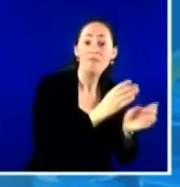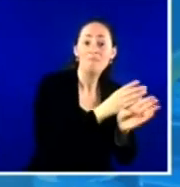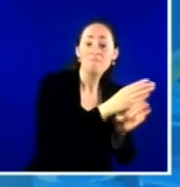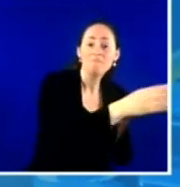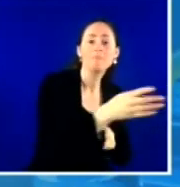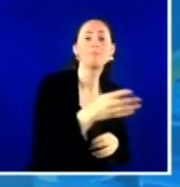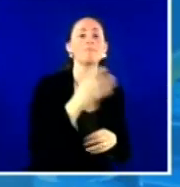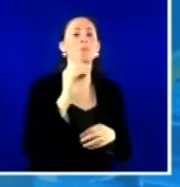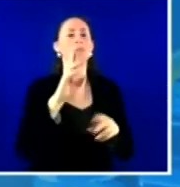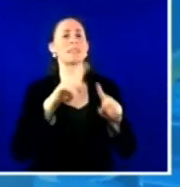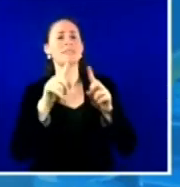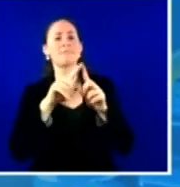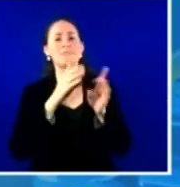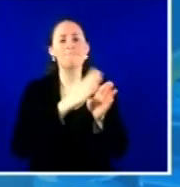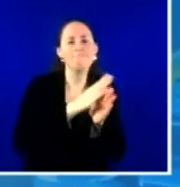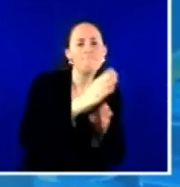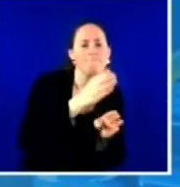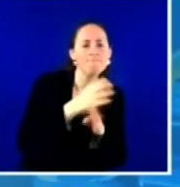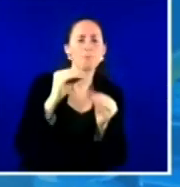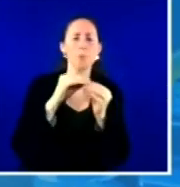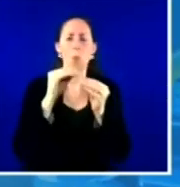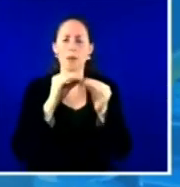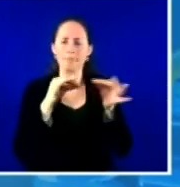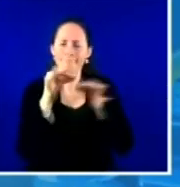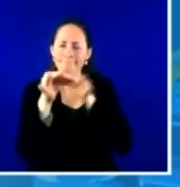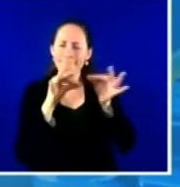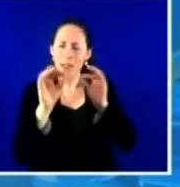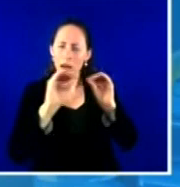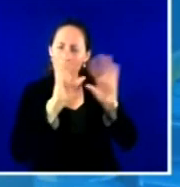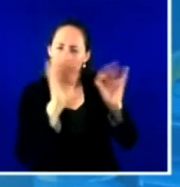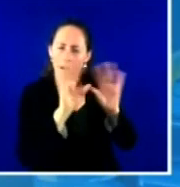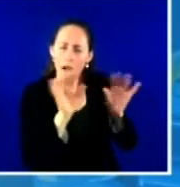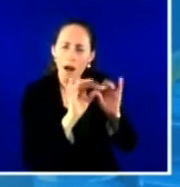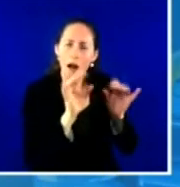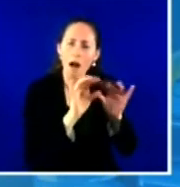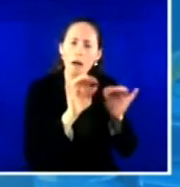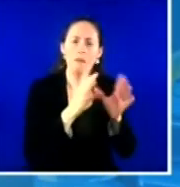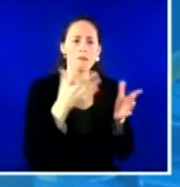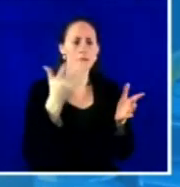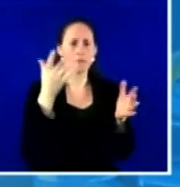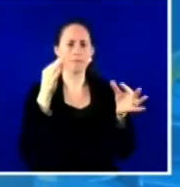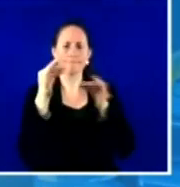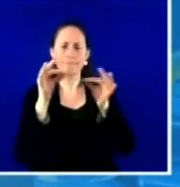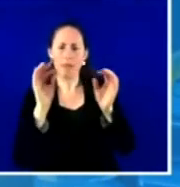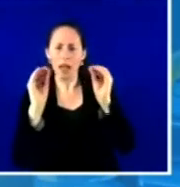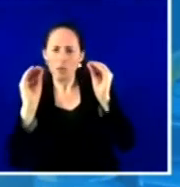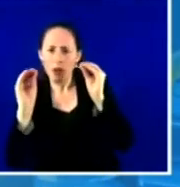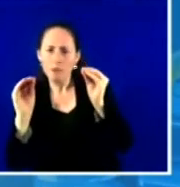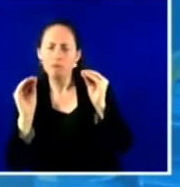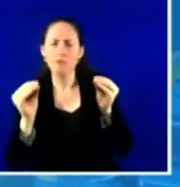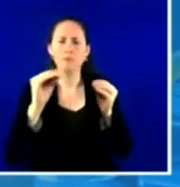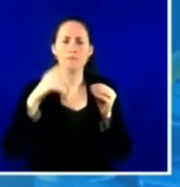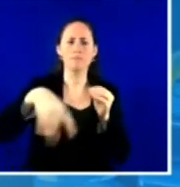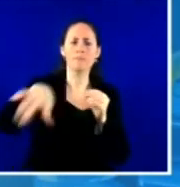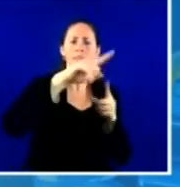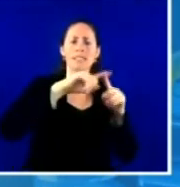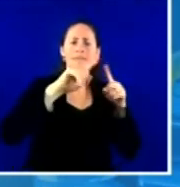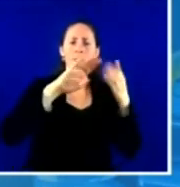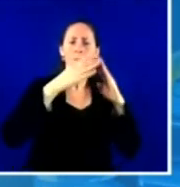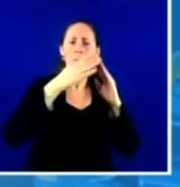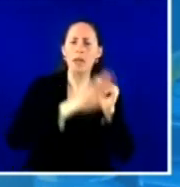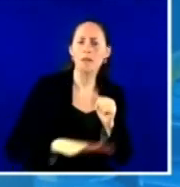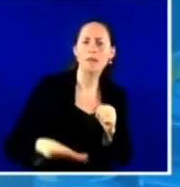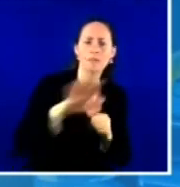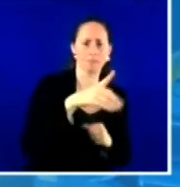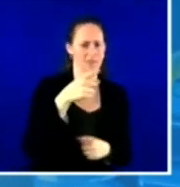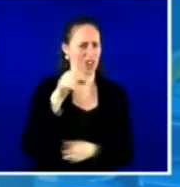concrete tactics for reaching each of those groups. And as I said, it's available on our website, and we hope it will be used by others and will be found